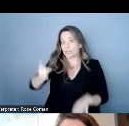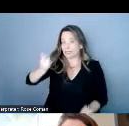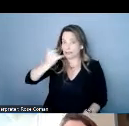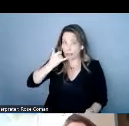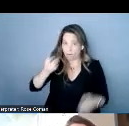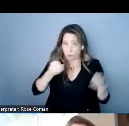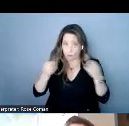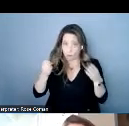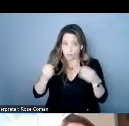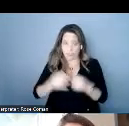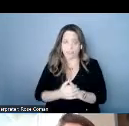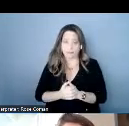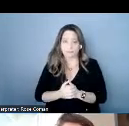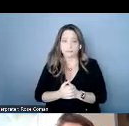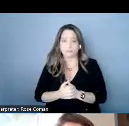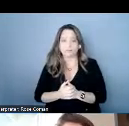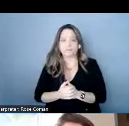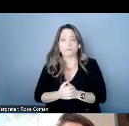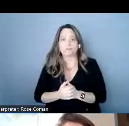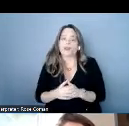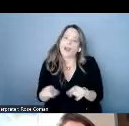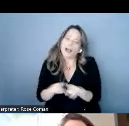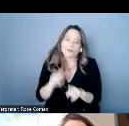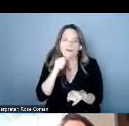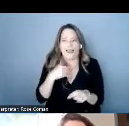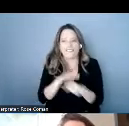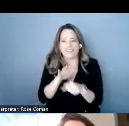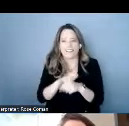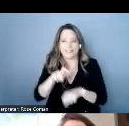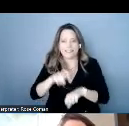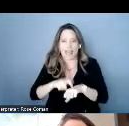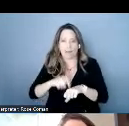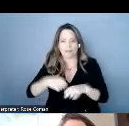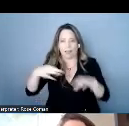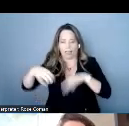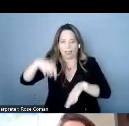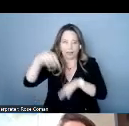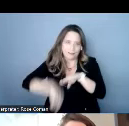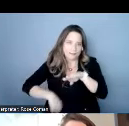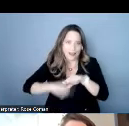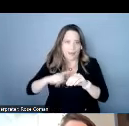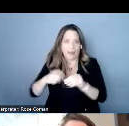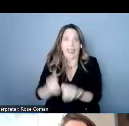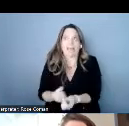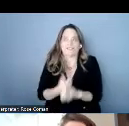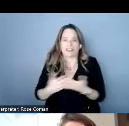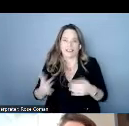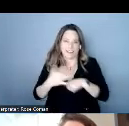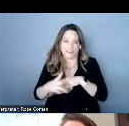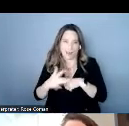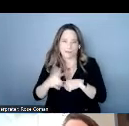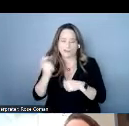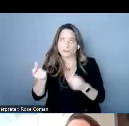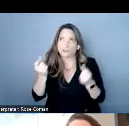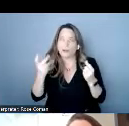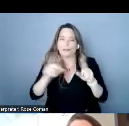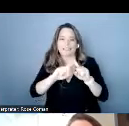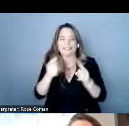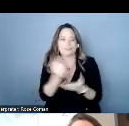and we also don't have enough time to get in depth about everything available because there are so many resources